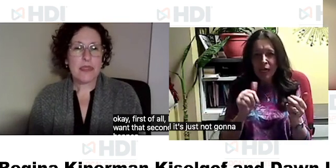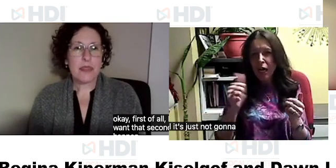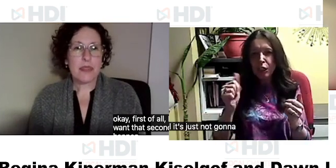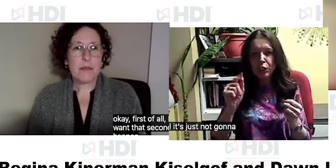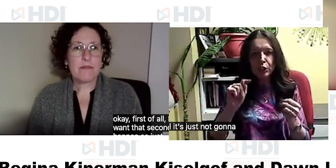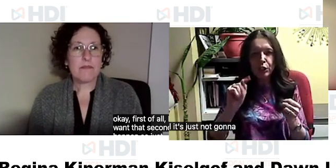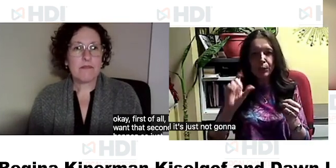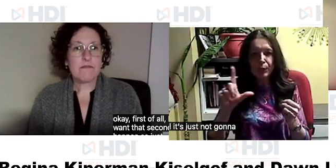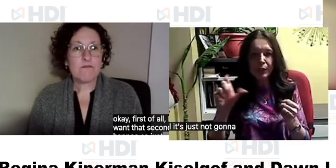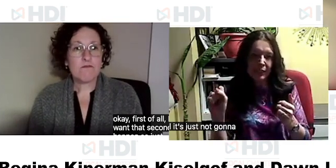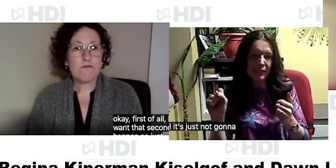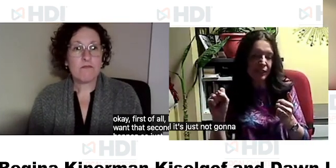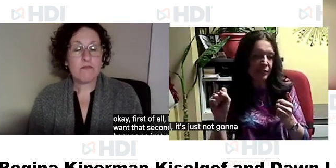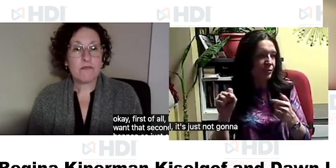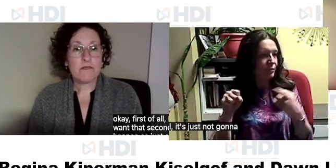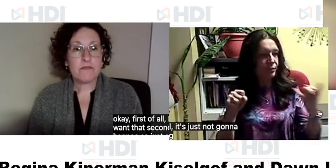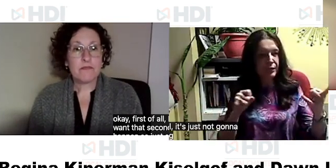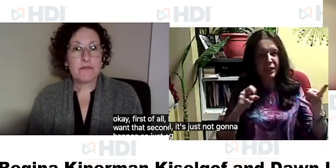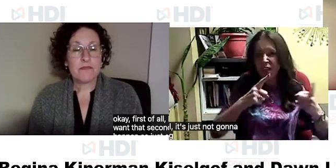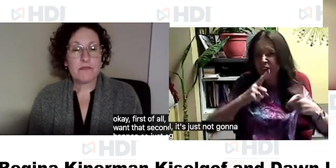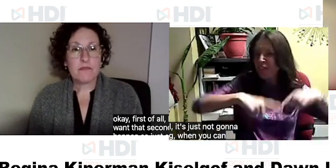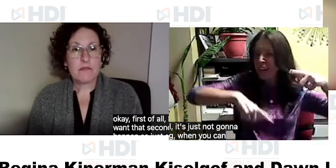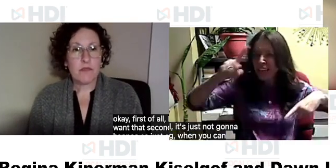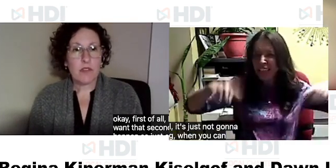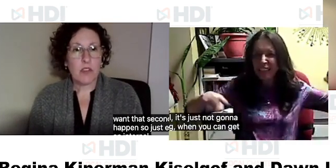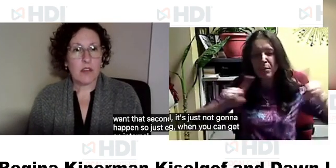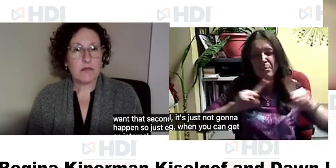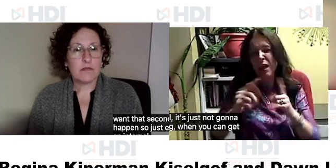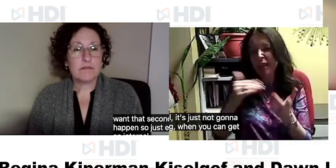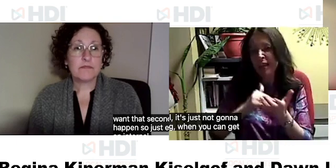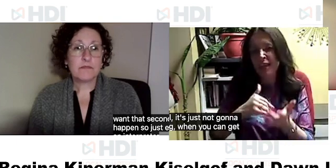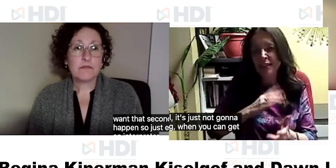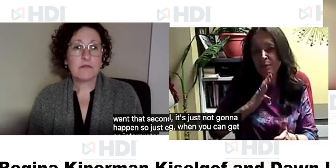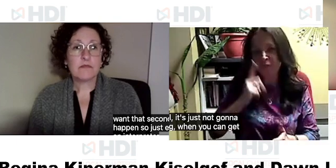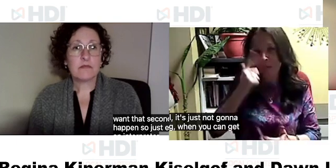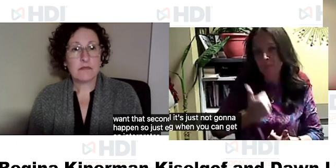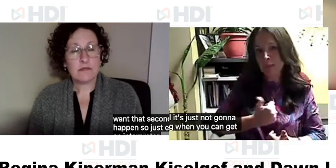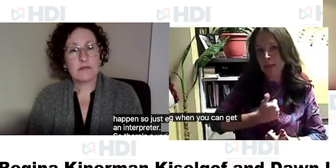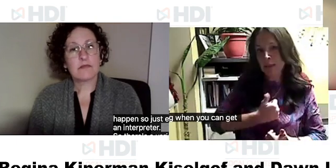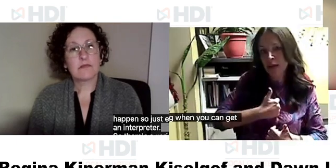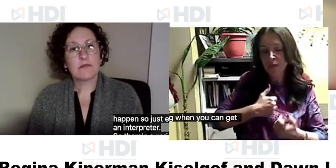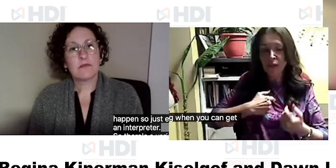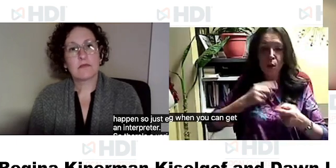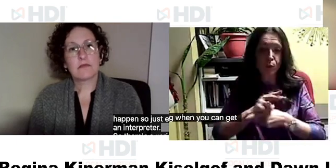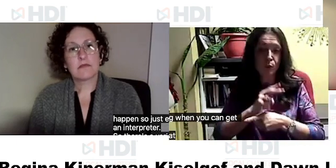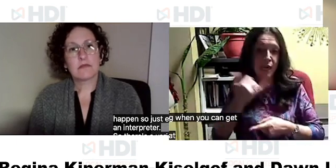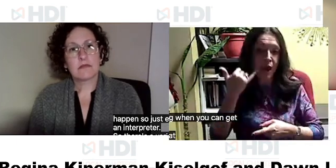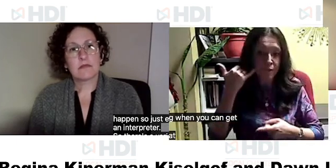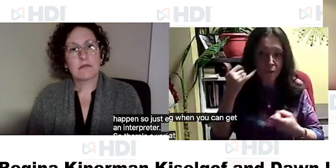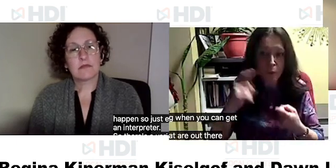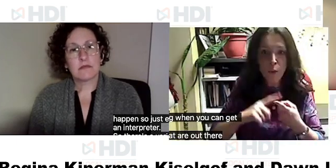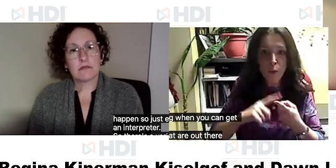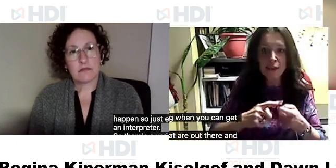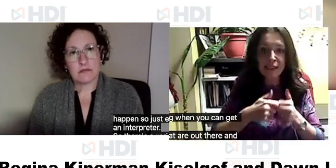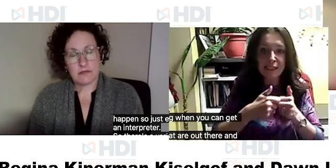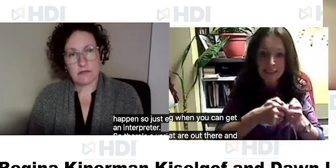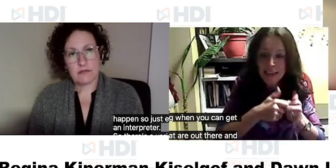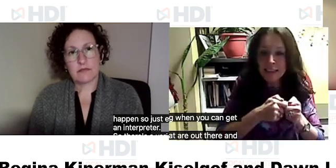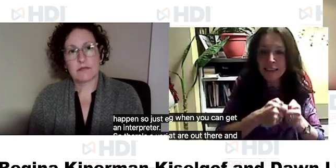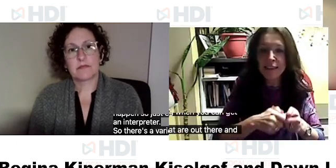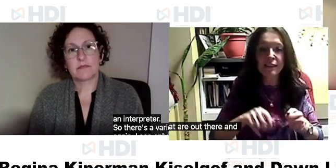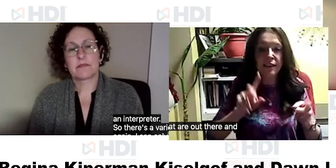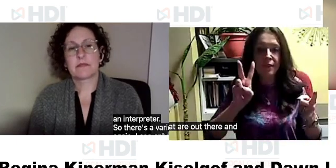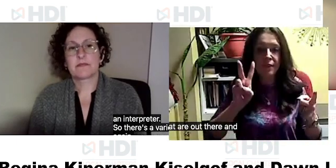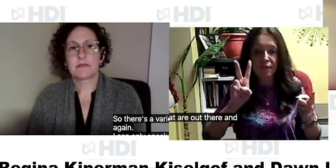so just even prioritizing when you can get an interpreter so there's a variety of tools that are out there and again i can only